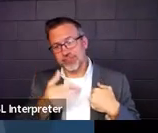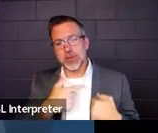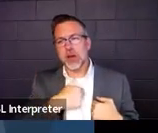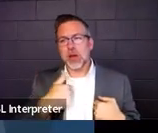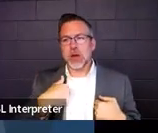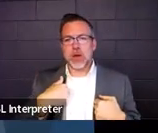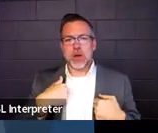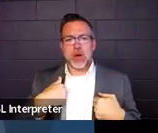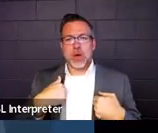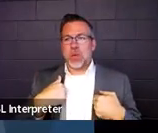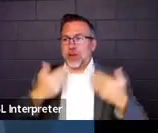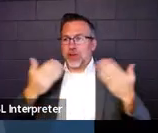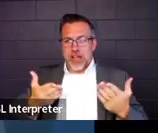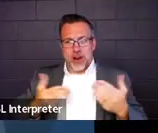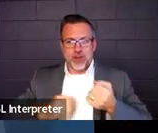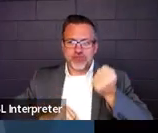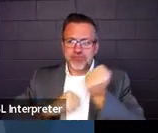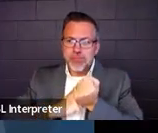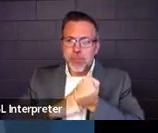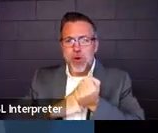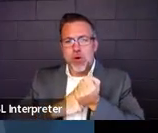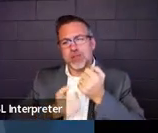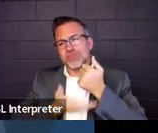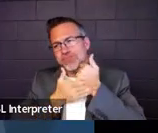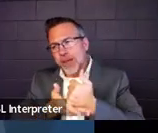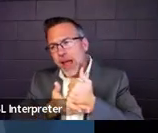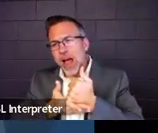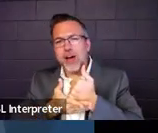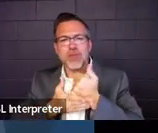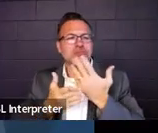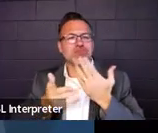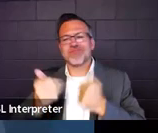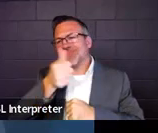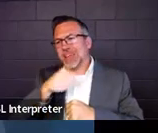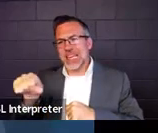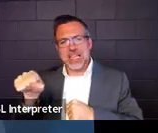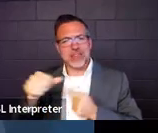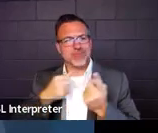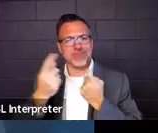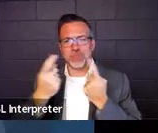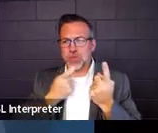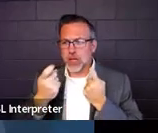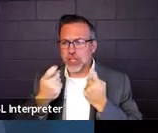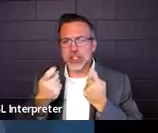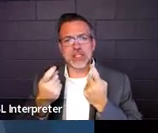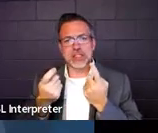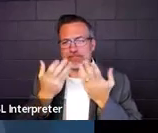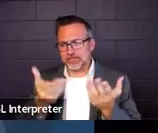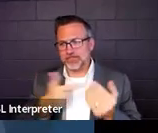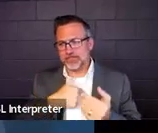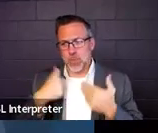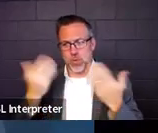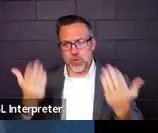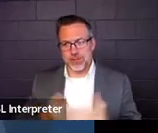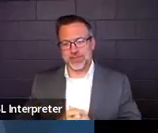for anything you need to answer questions. If to vent, we're here.